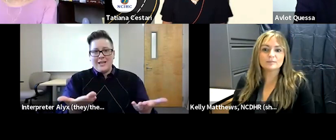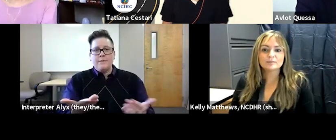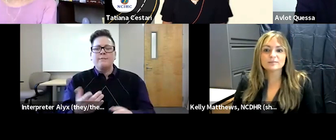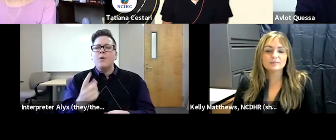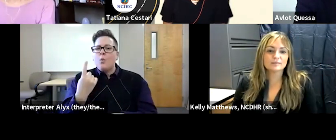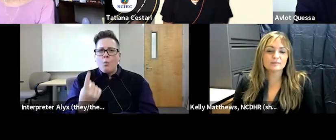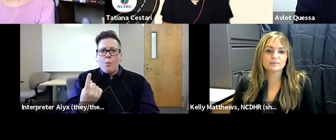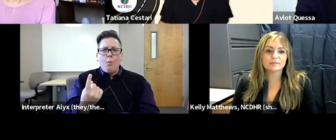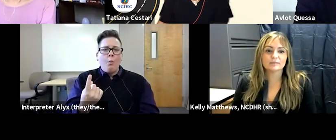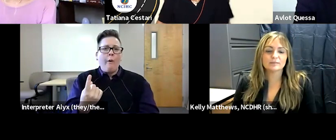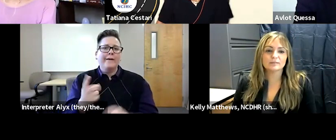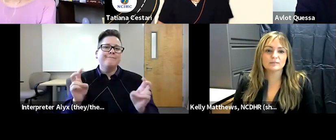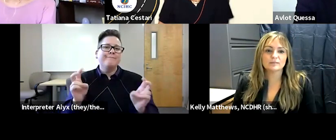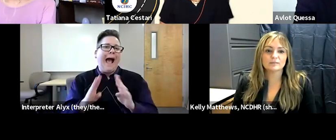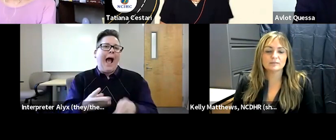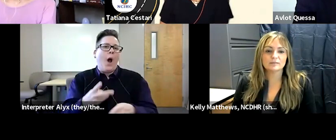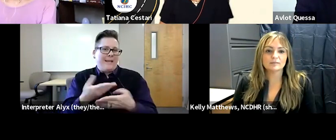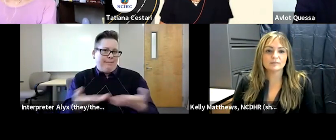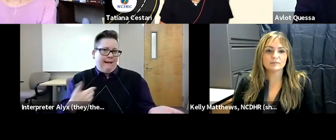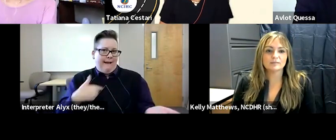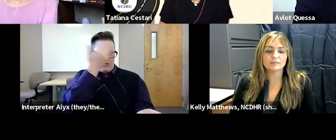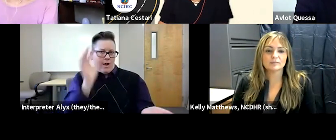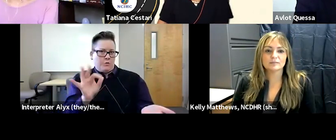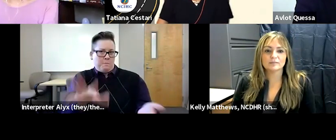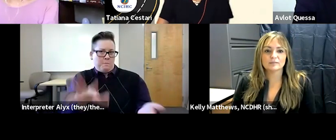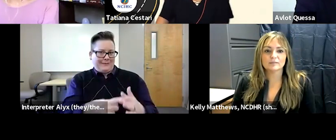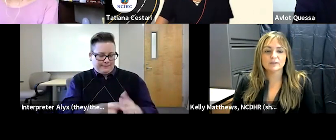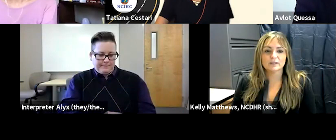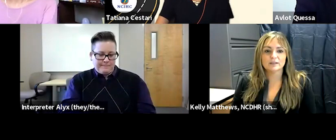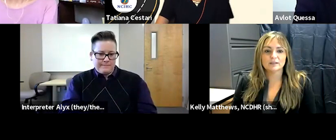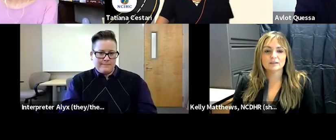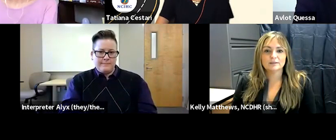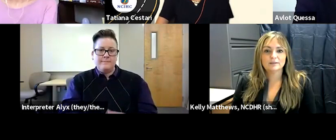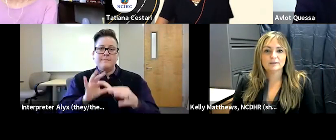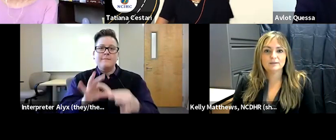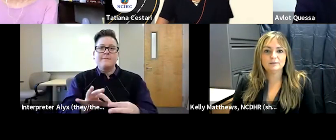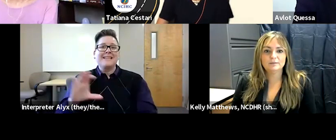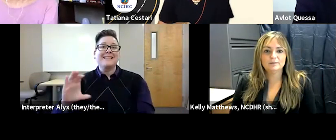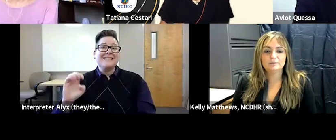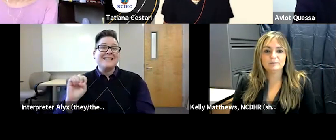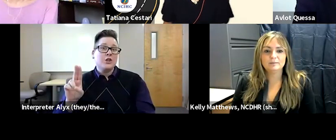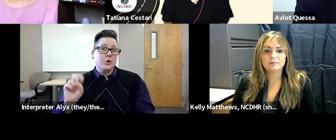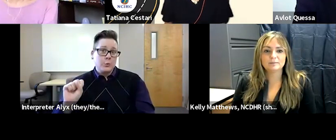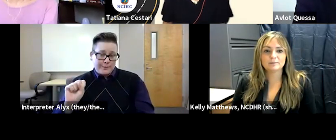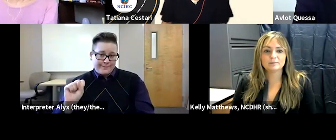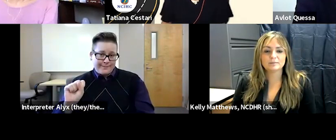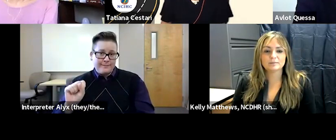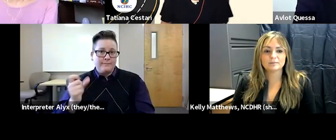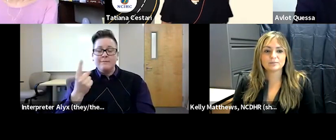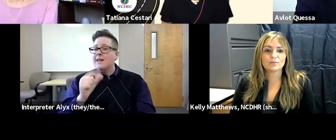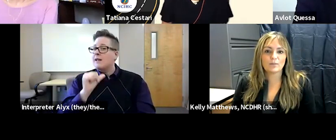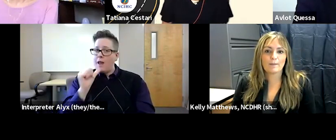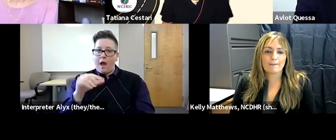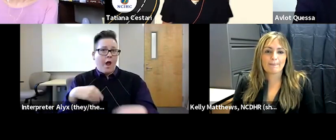one uh housekeeping item that i forgot at the beginning and it's about our ceus we will not be